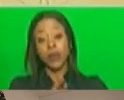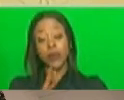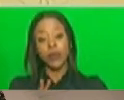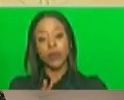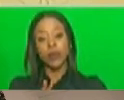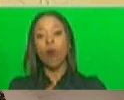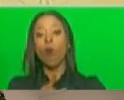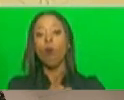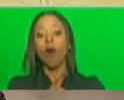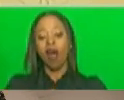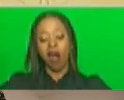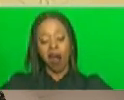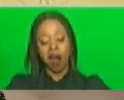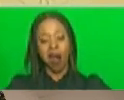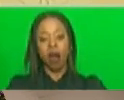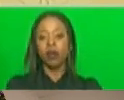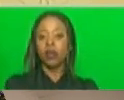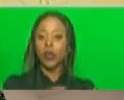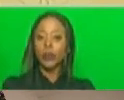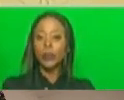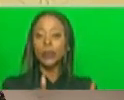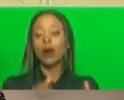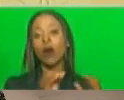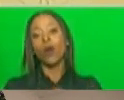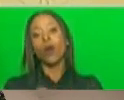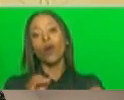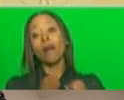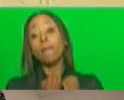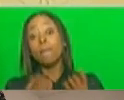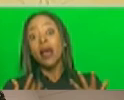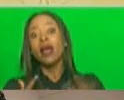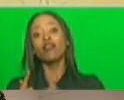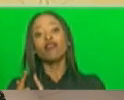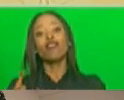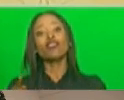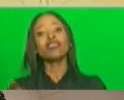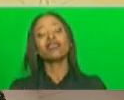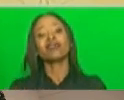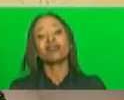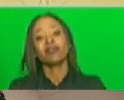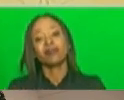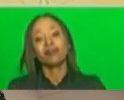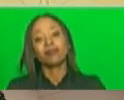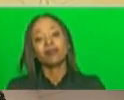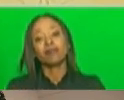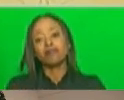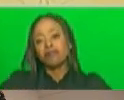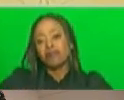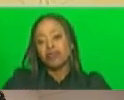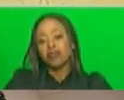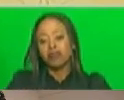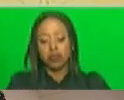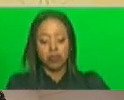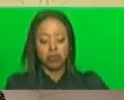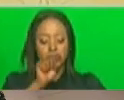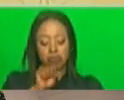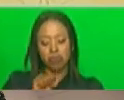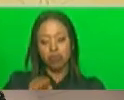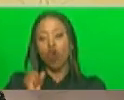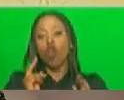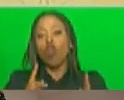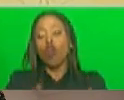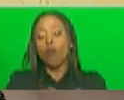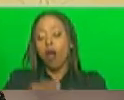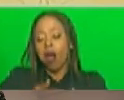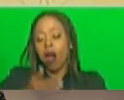waste management in several areas where our people live rubbish is not collected regularly